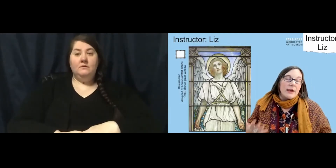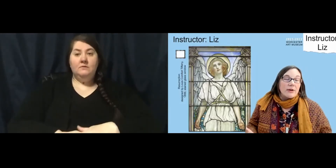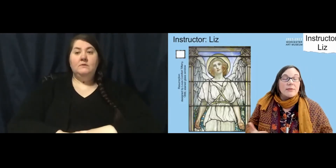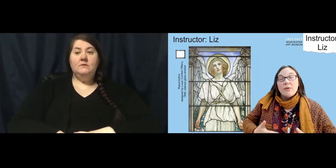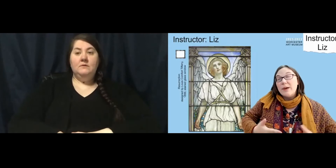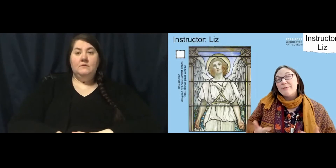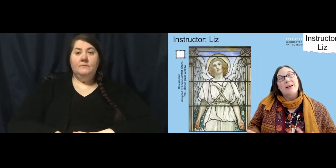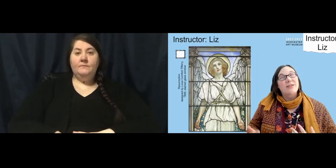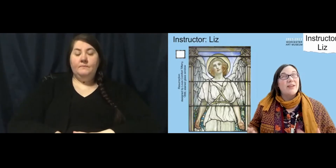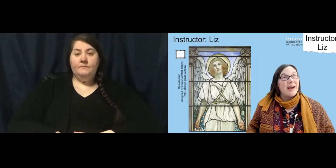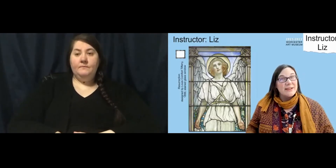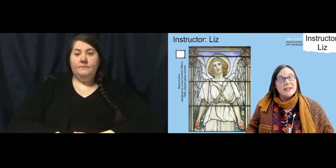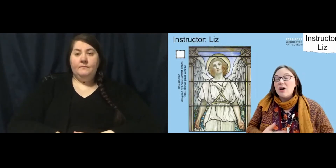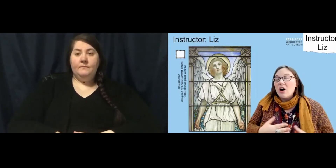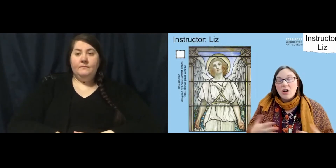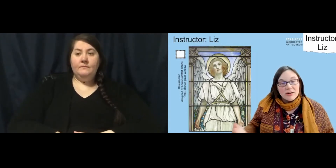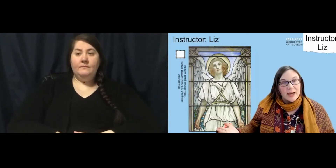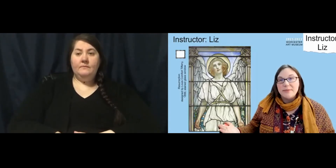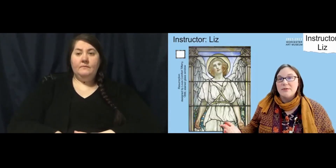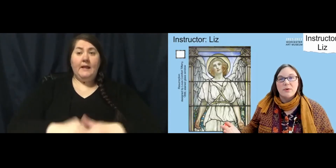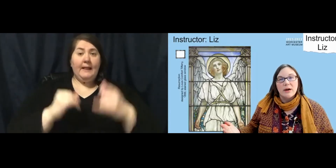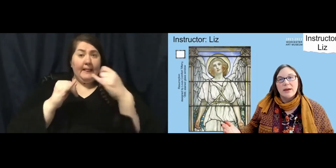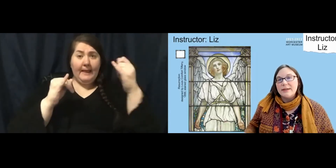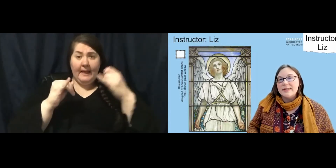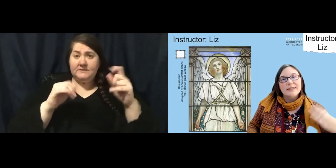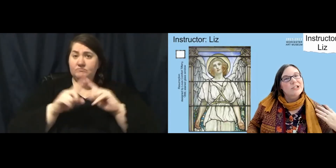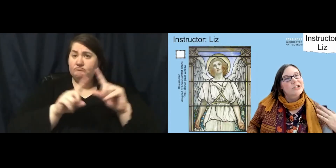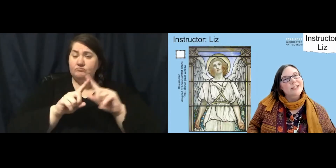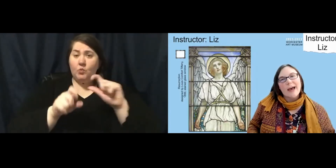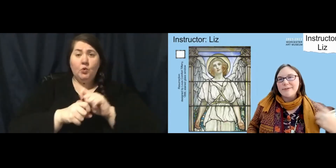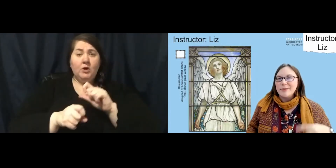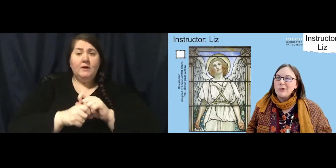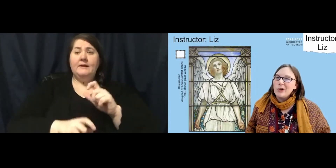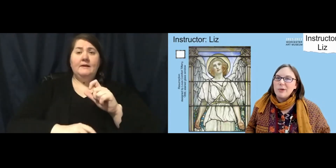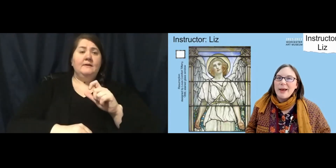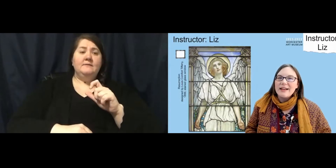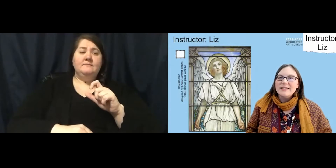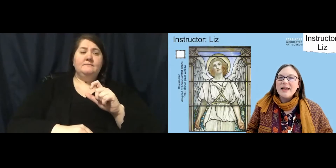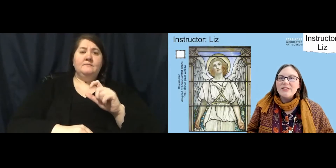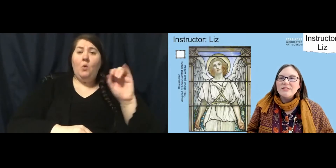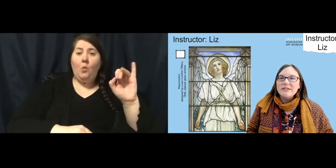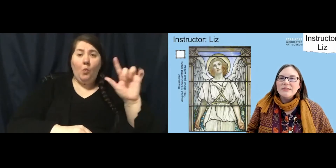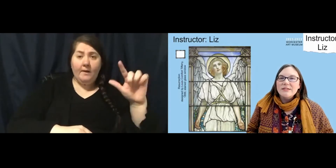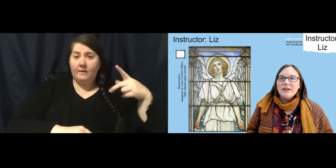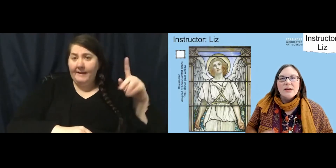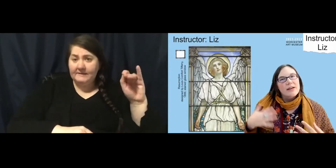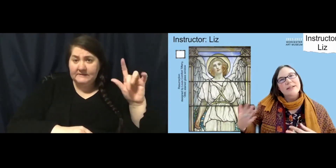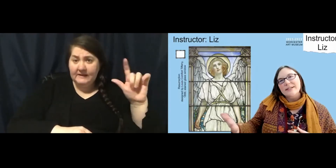Now we find lines in all types of work. It doesn't just have to be oil pastels.